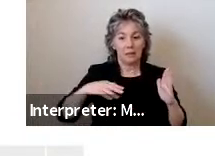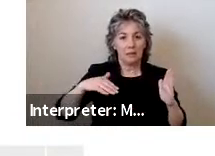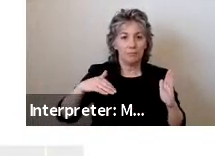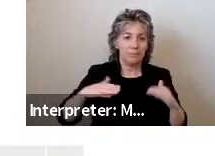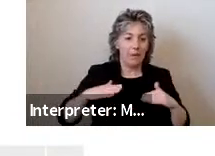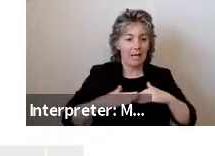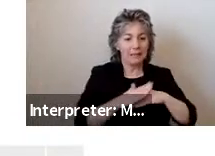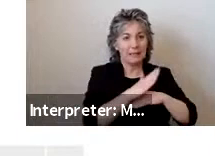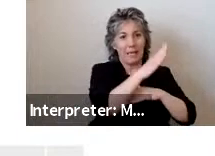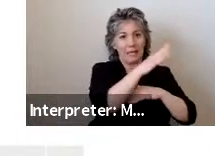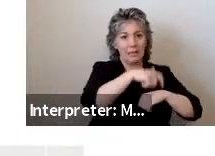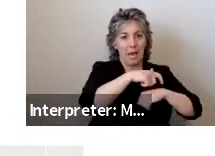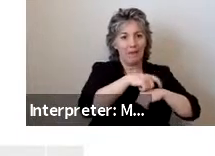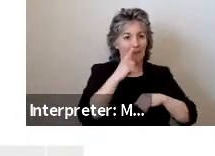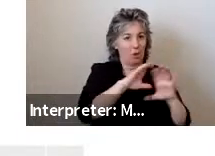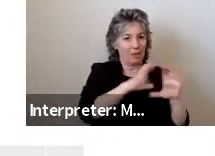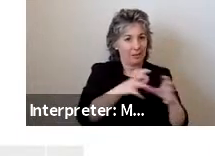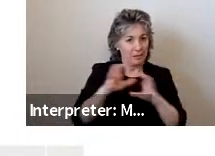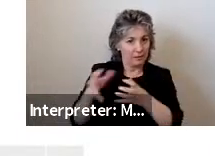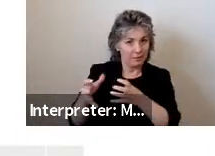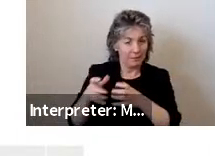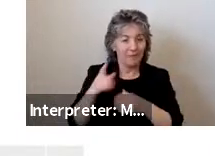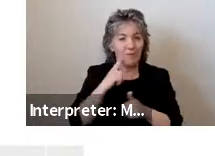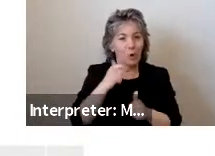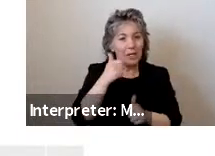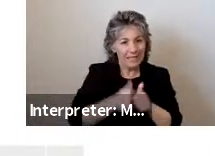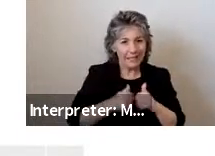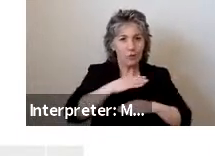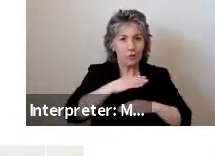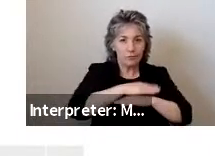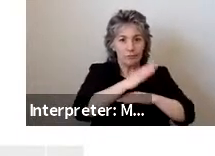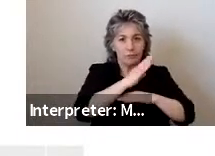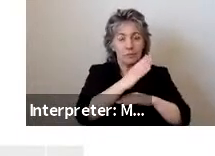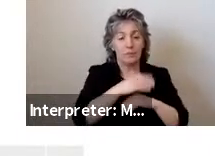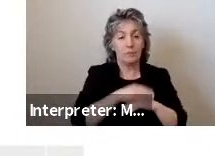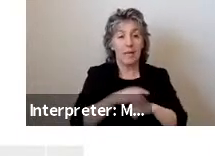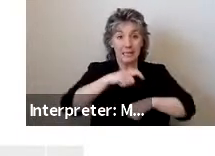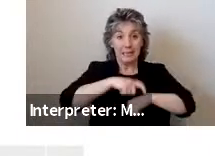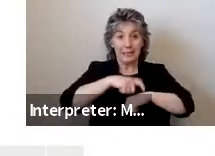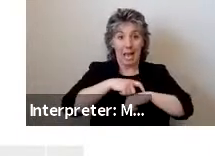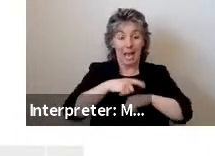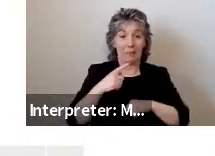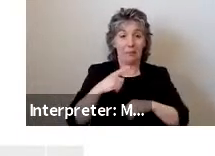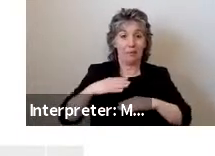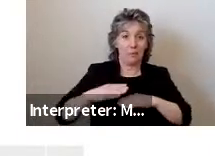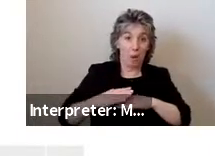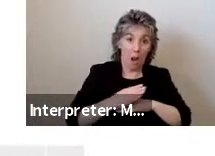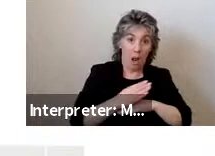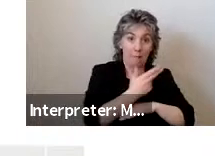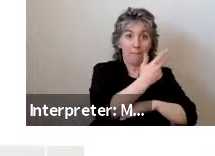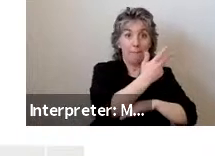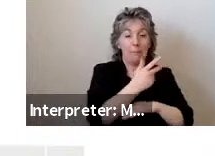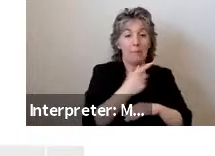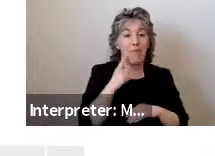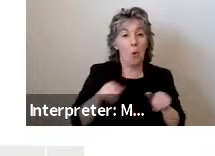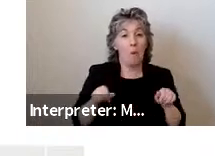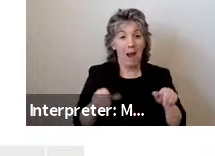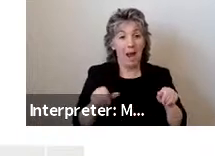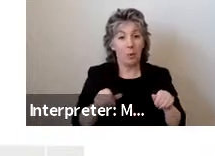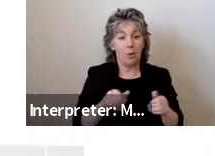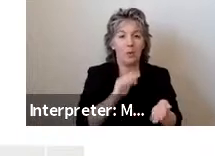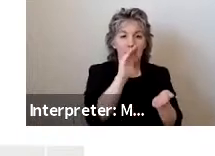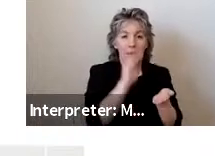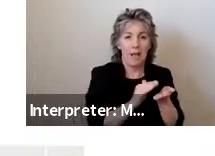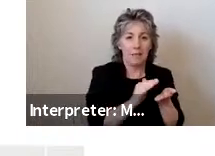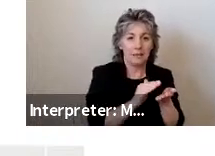for each of the ramp conditions. Ramp ascent times for manual, wheelchair, and scooter users were lower as